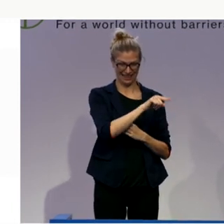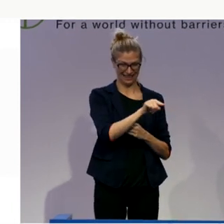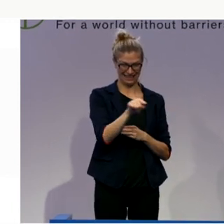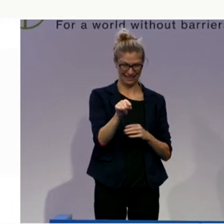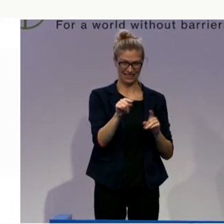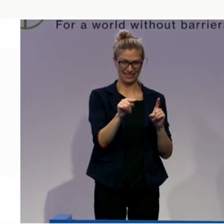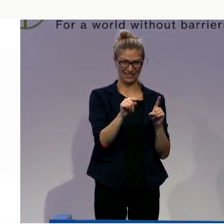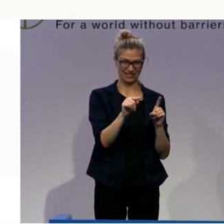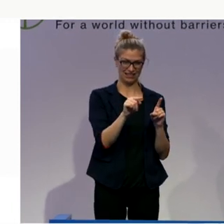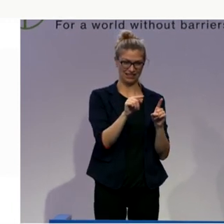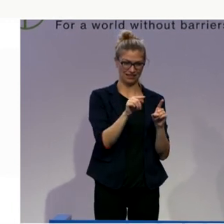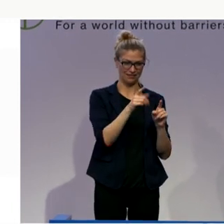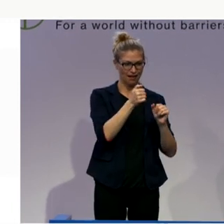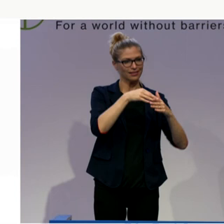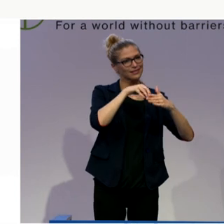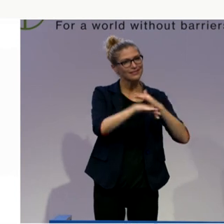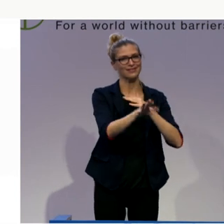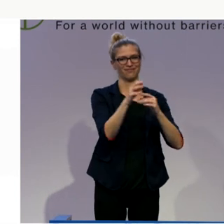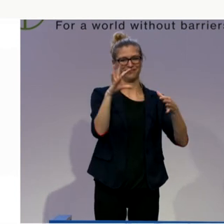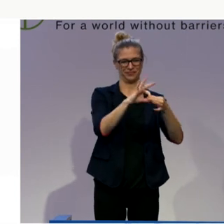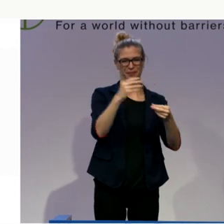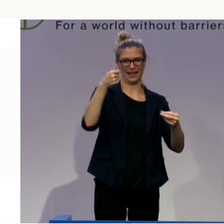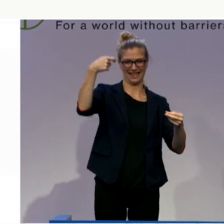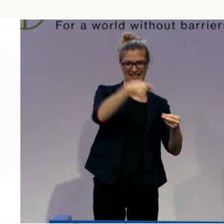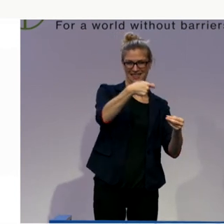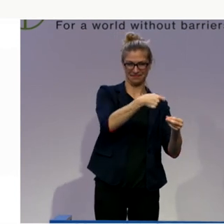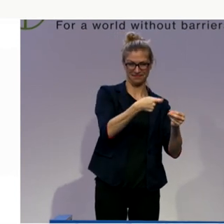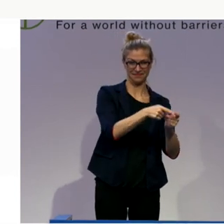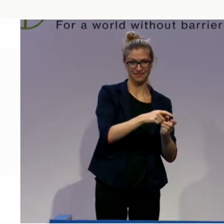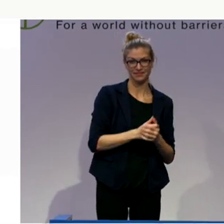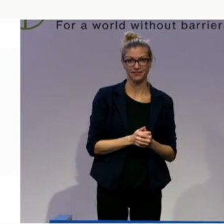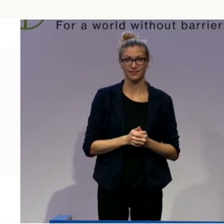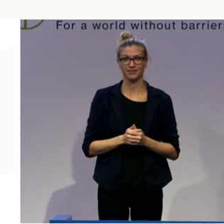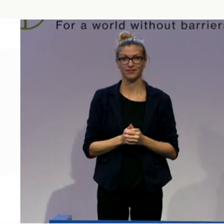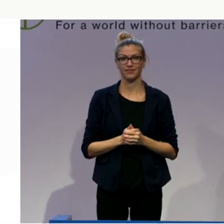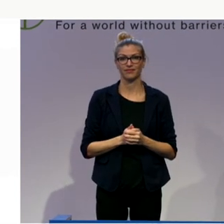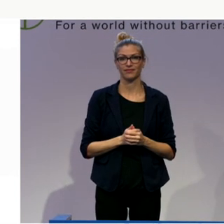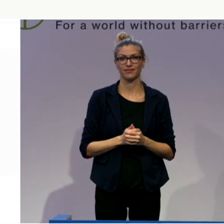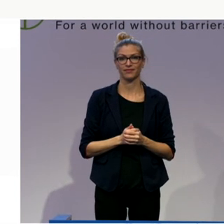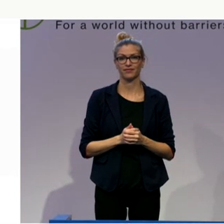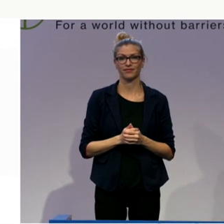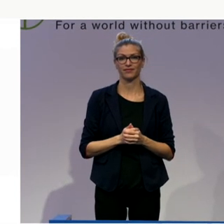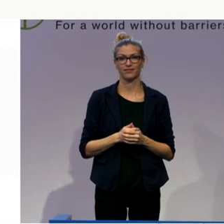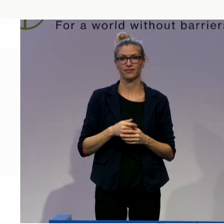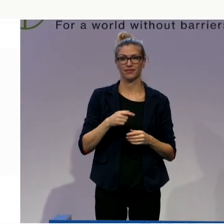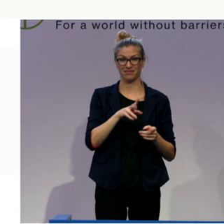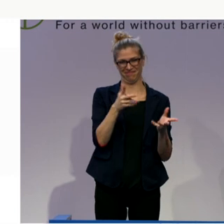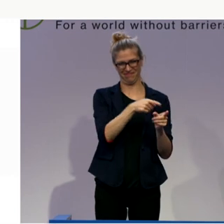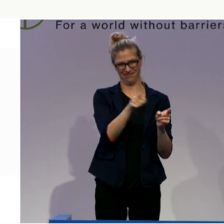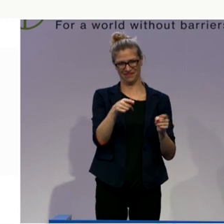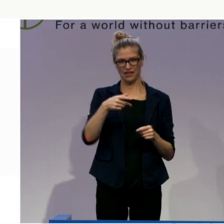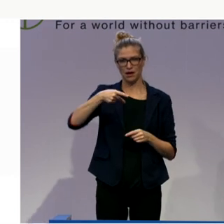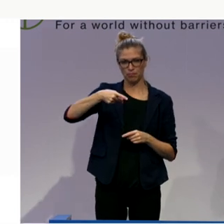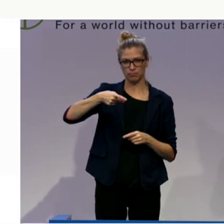it when you develop such an instrument. You will use something which we call psychometrics, which is something that is valid,